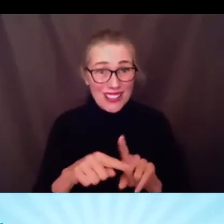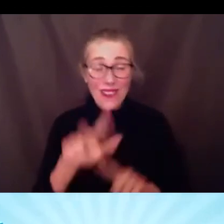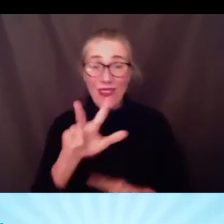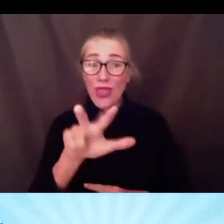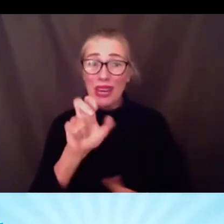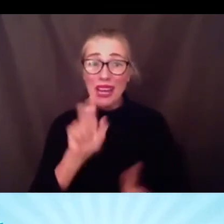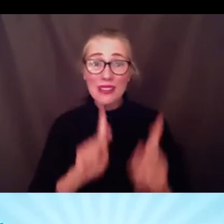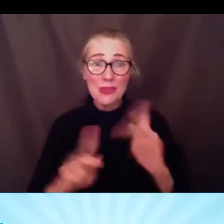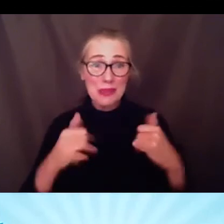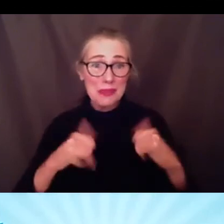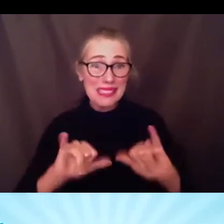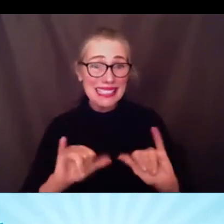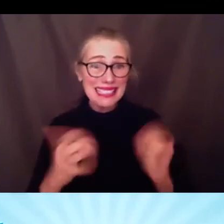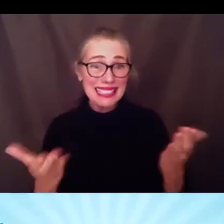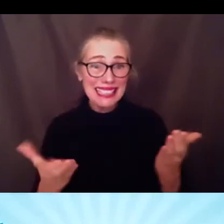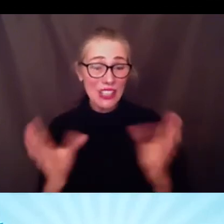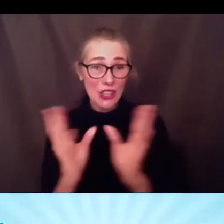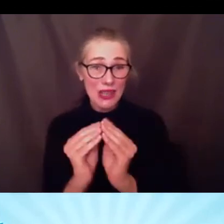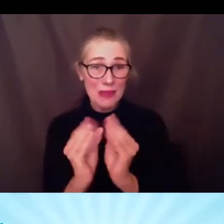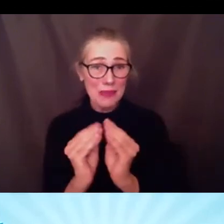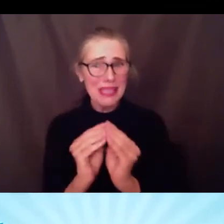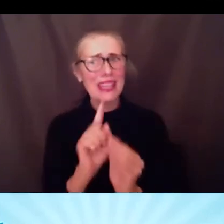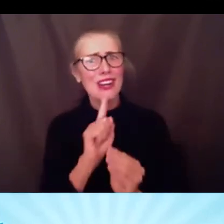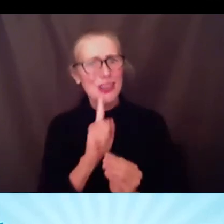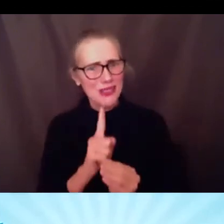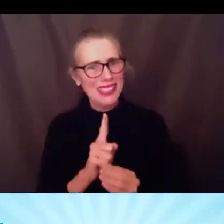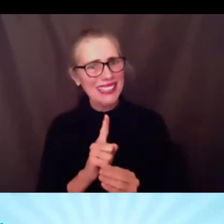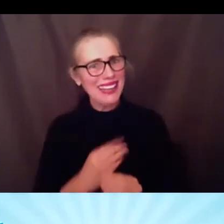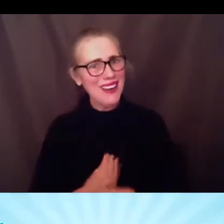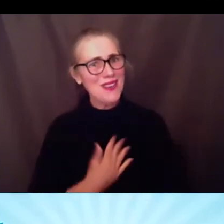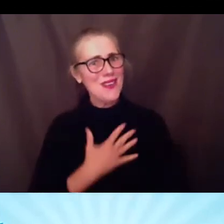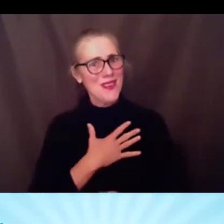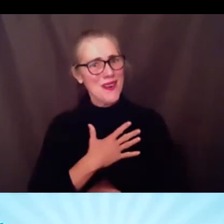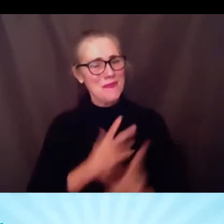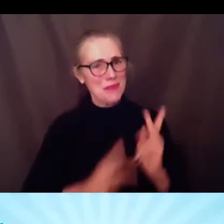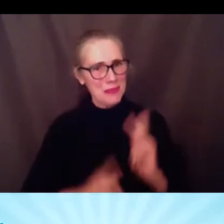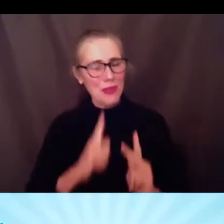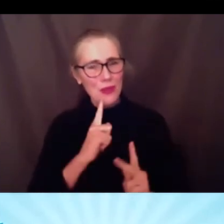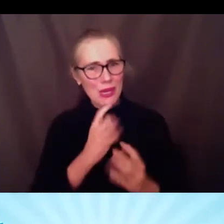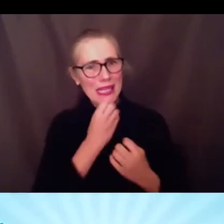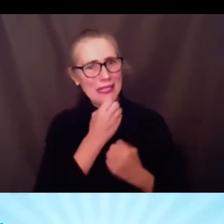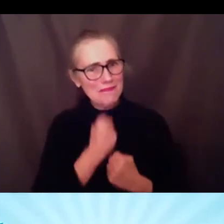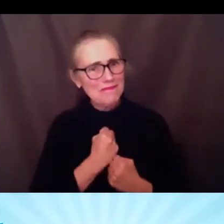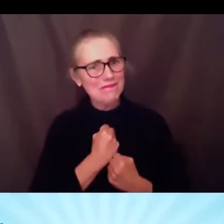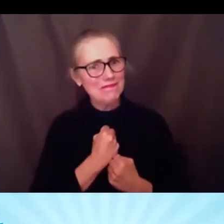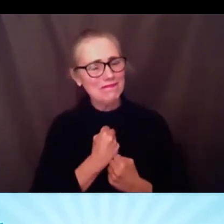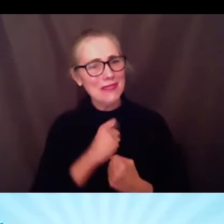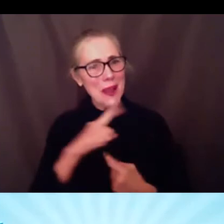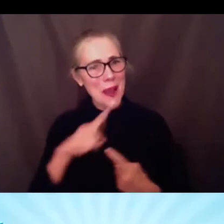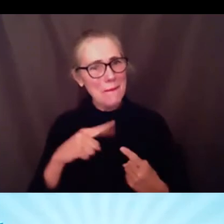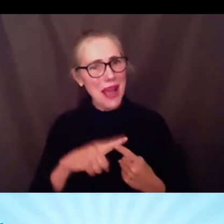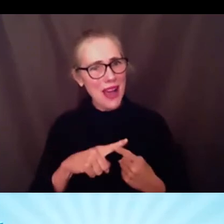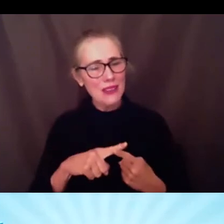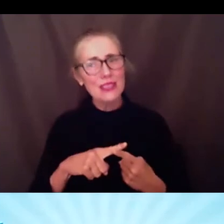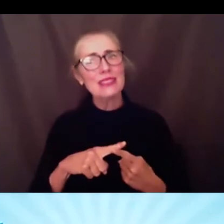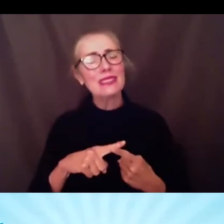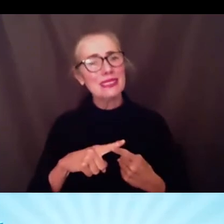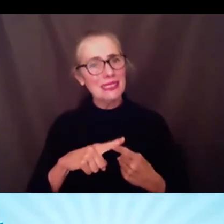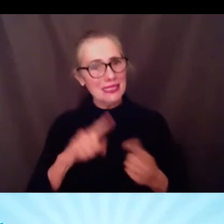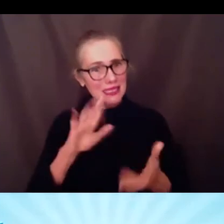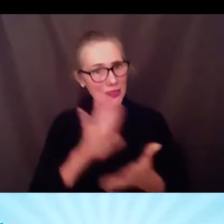i'm so uh cheered by knowing that people really care about uh the challenges we're facing